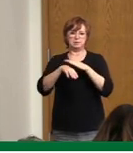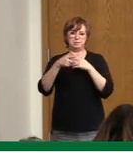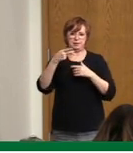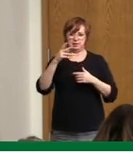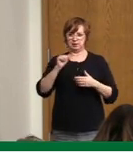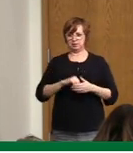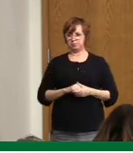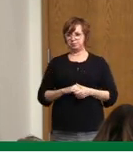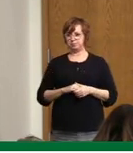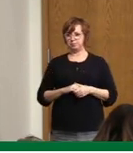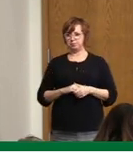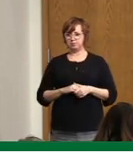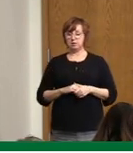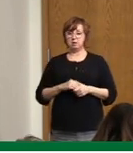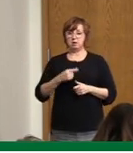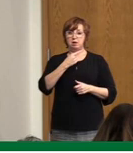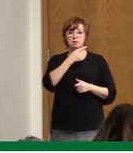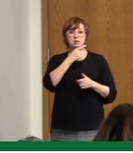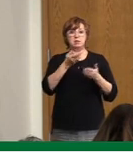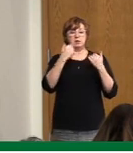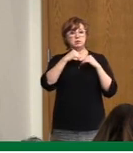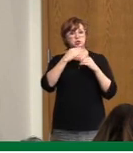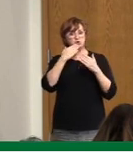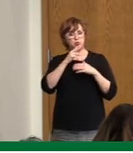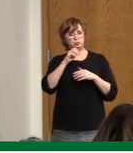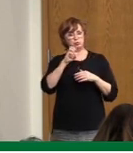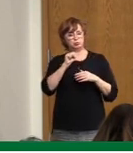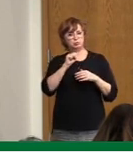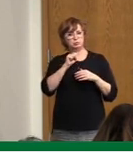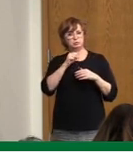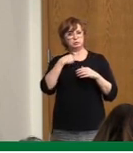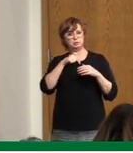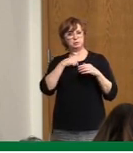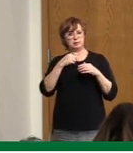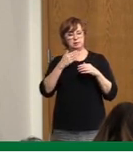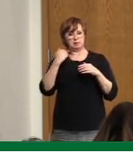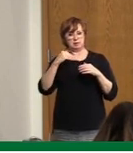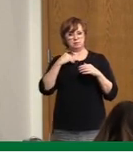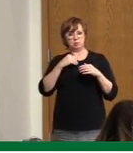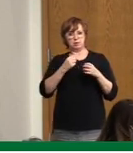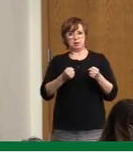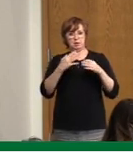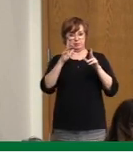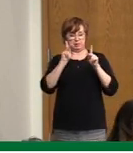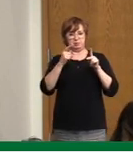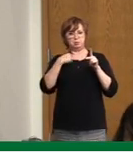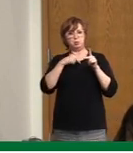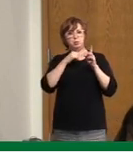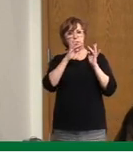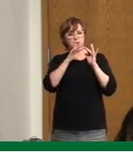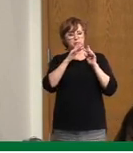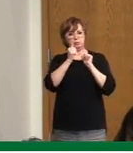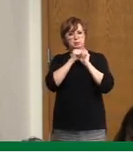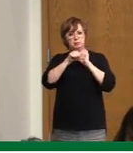really good news. Our close contacts per week have come down to 6.6 from 7.8, so this is really good news.